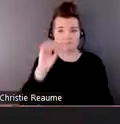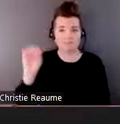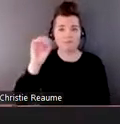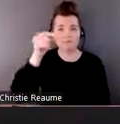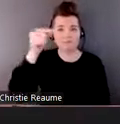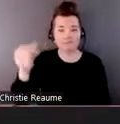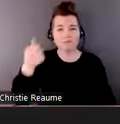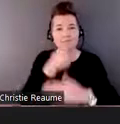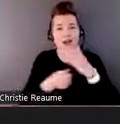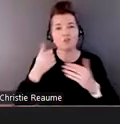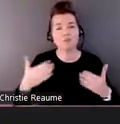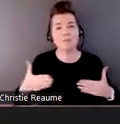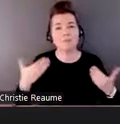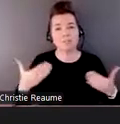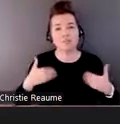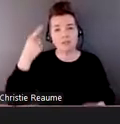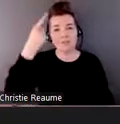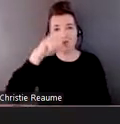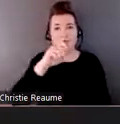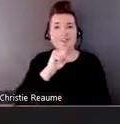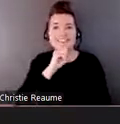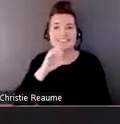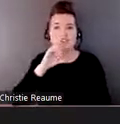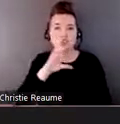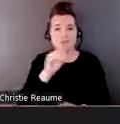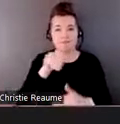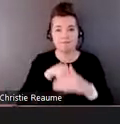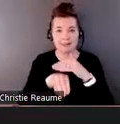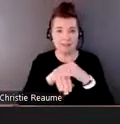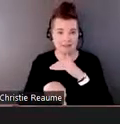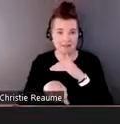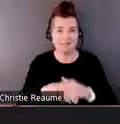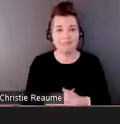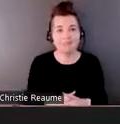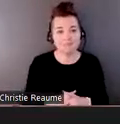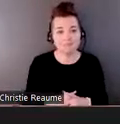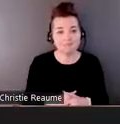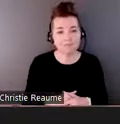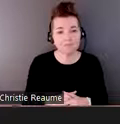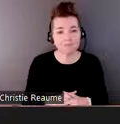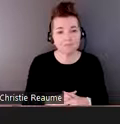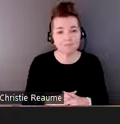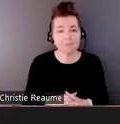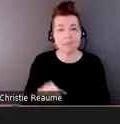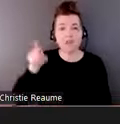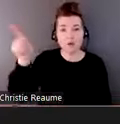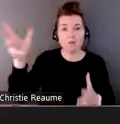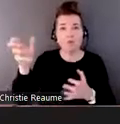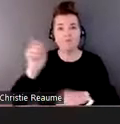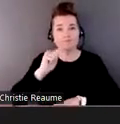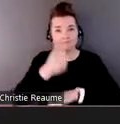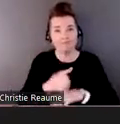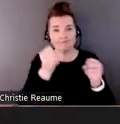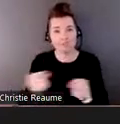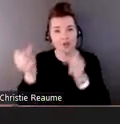Ministry for Seniors and Accessibility. And our mandate is to implement the Ontario strategy to combat elder abuse. And